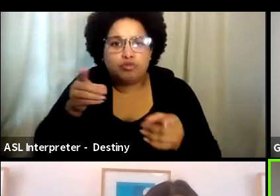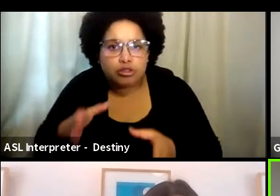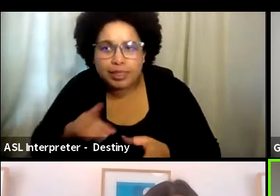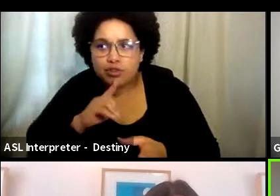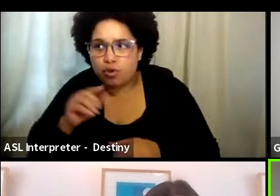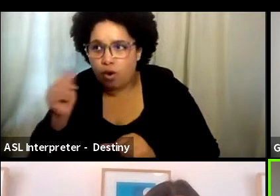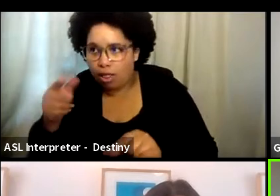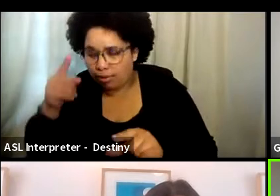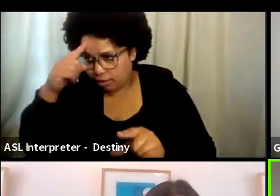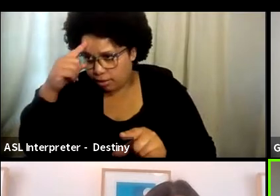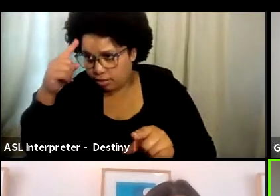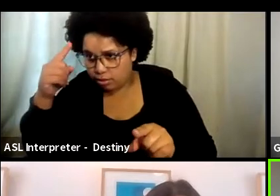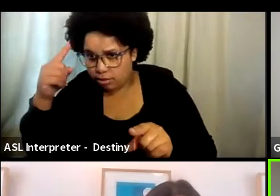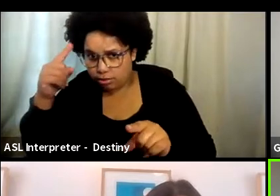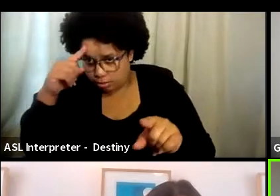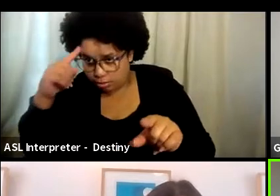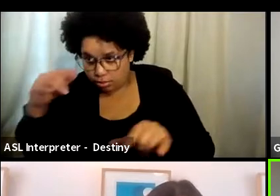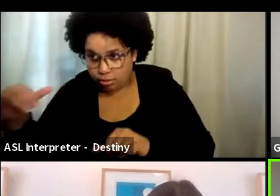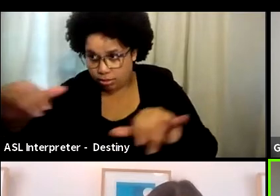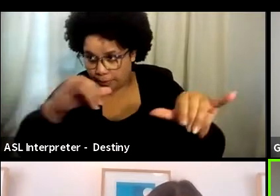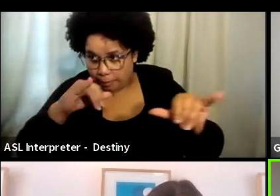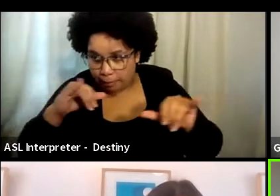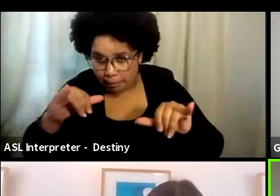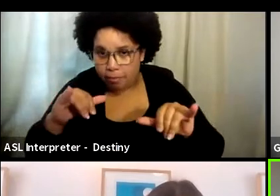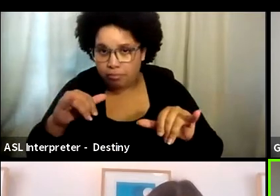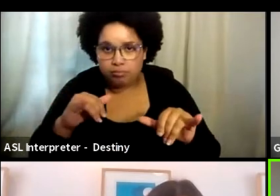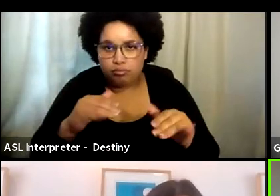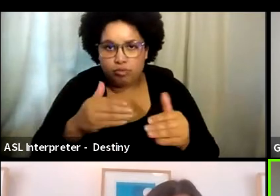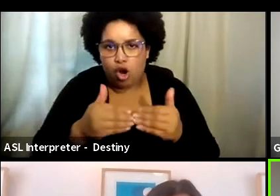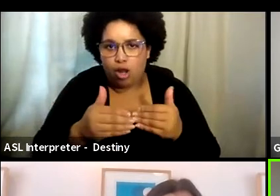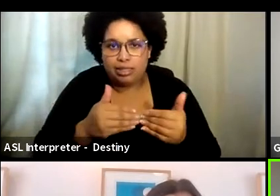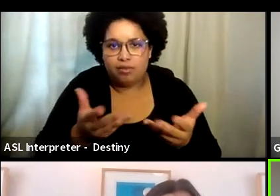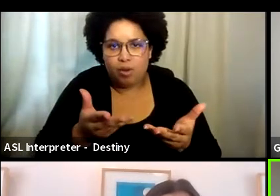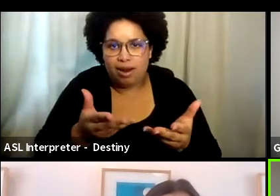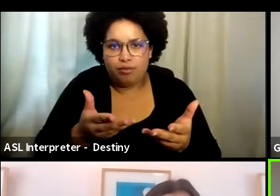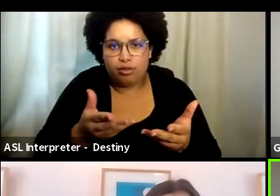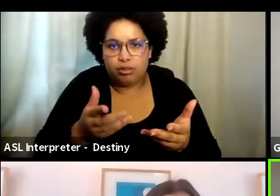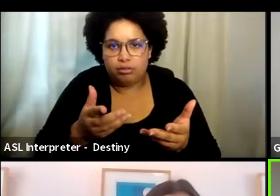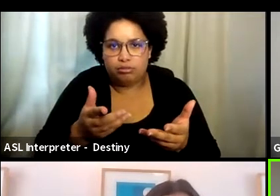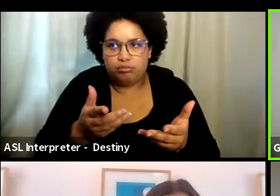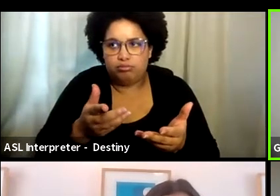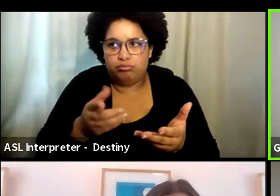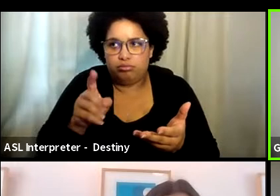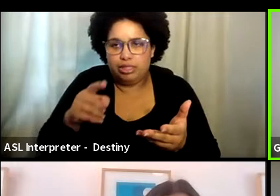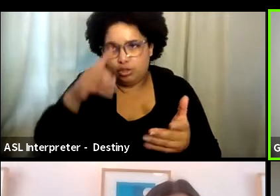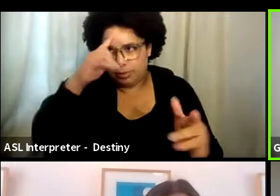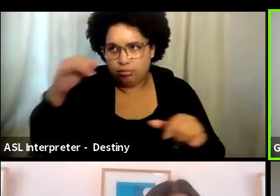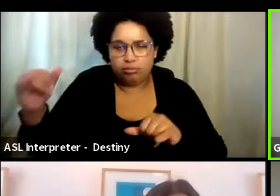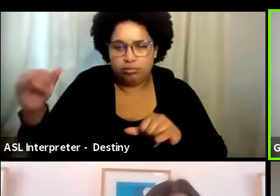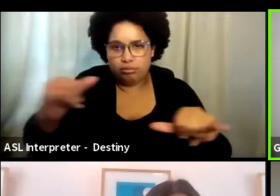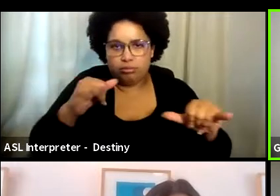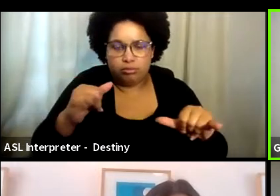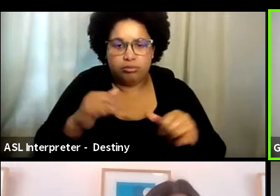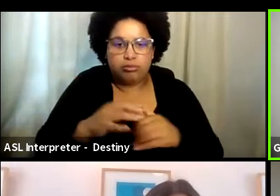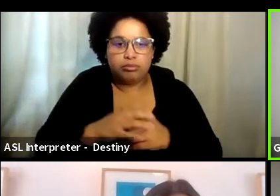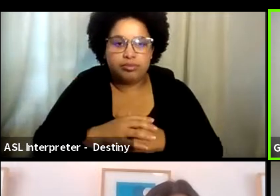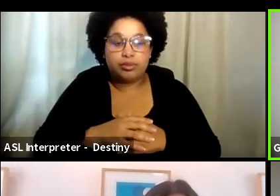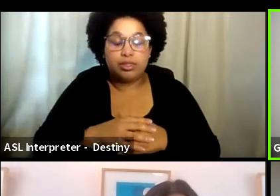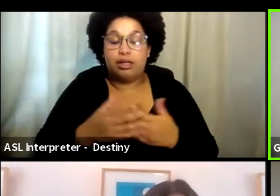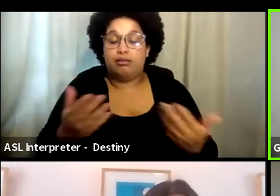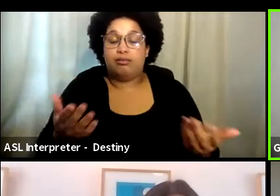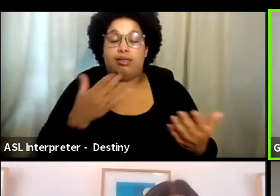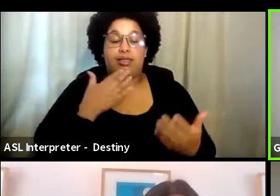everyone's on the same page, uh, regardless of what it is. Thank you for that. I have to say, this has been an incredible